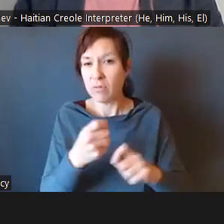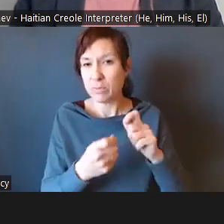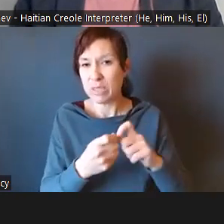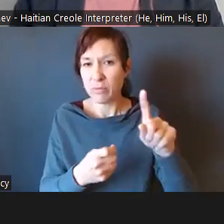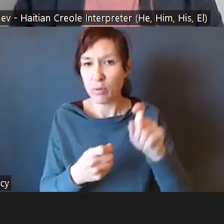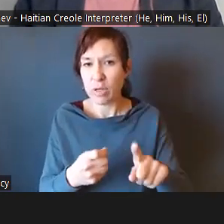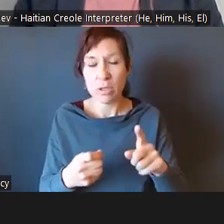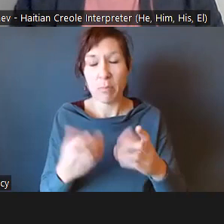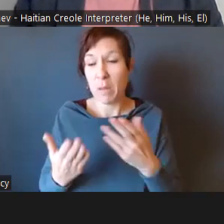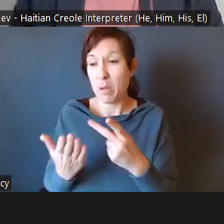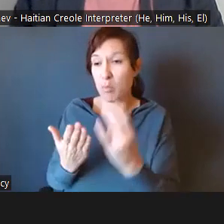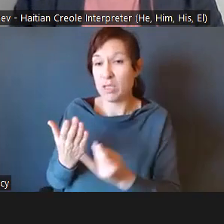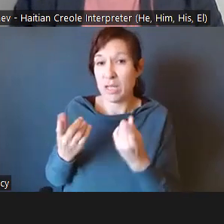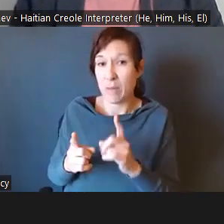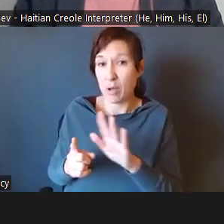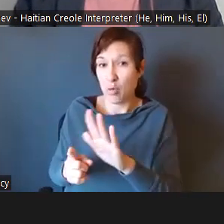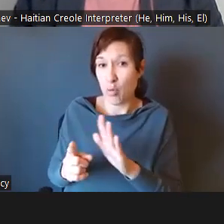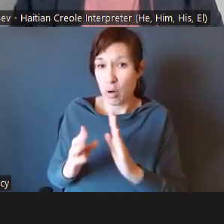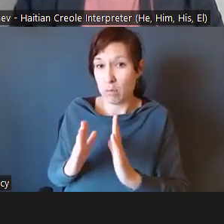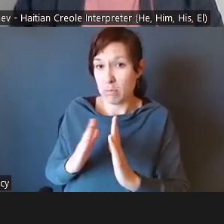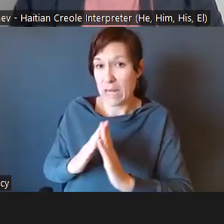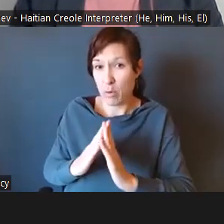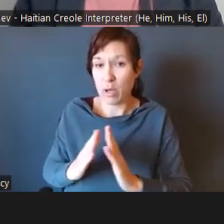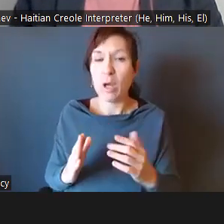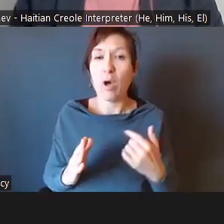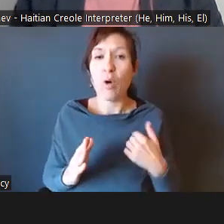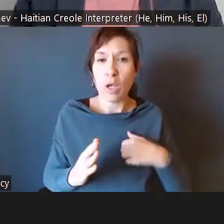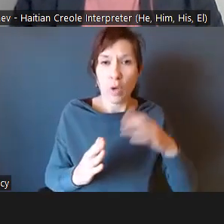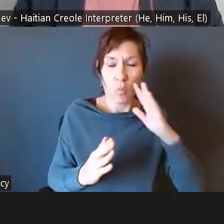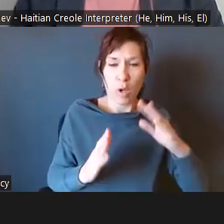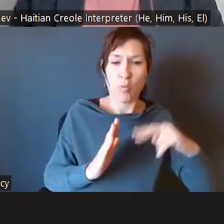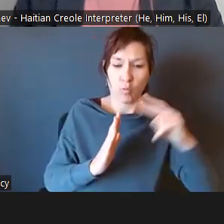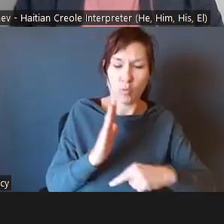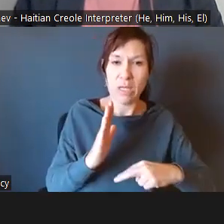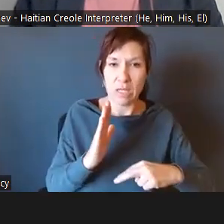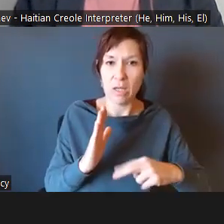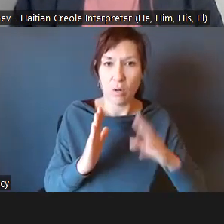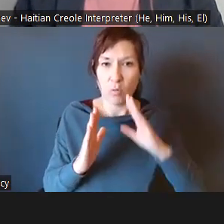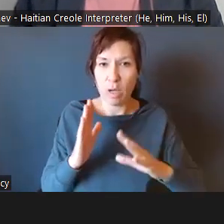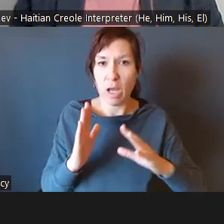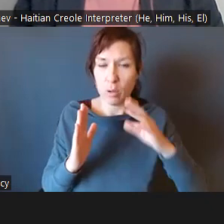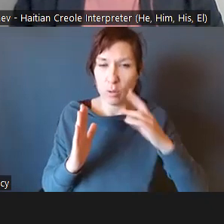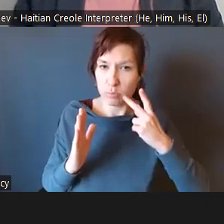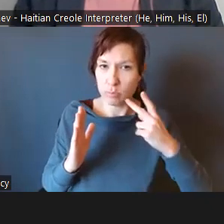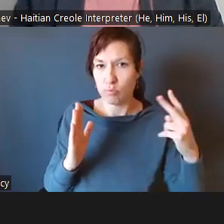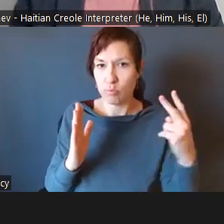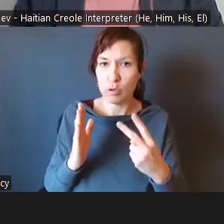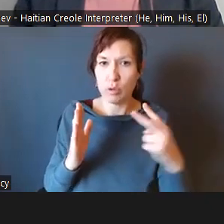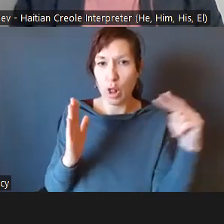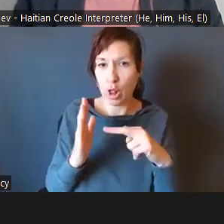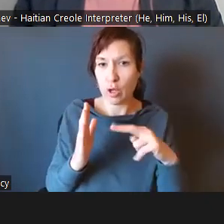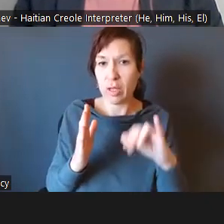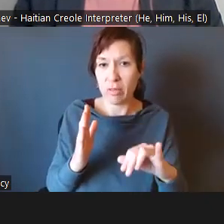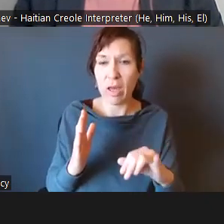neighborhood. And we will pick that up and if you would like to have a meeting about that to talk